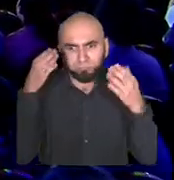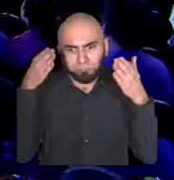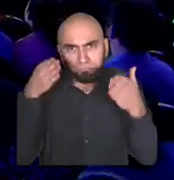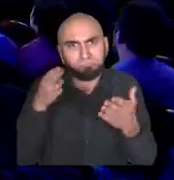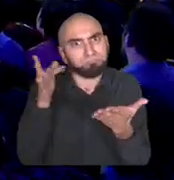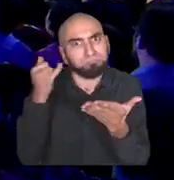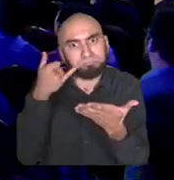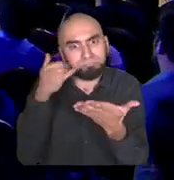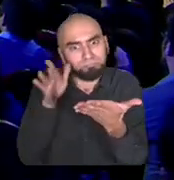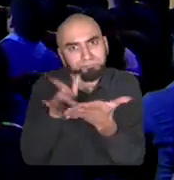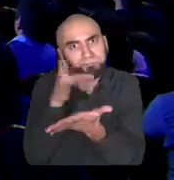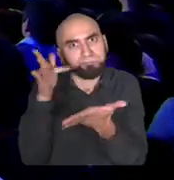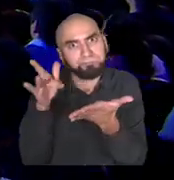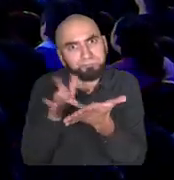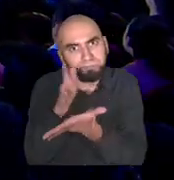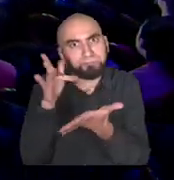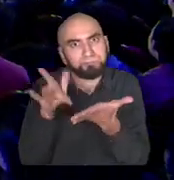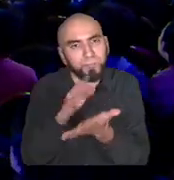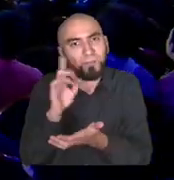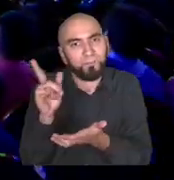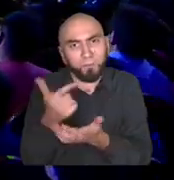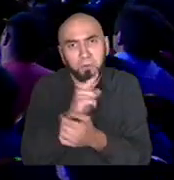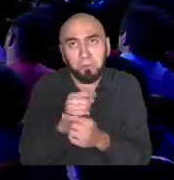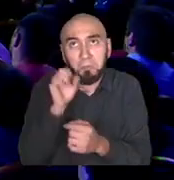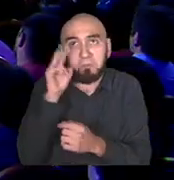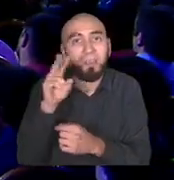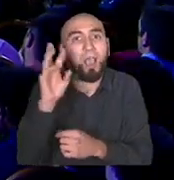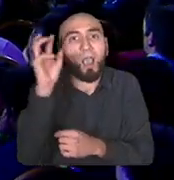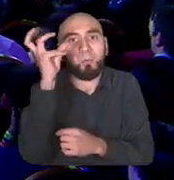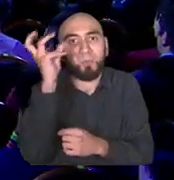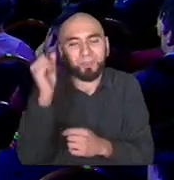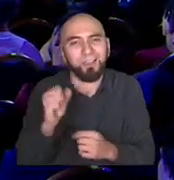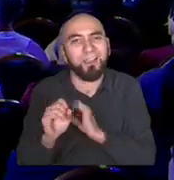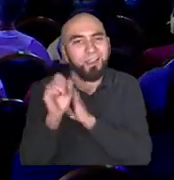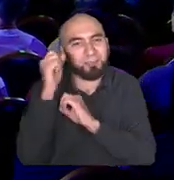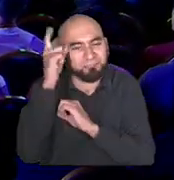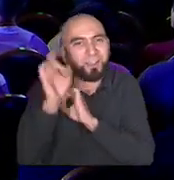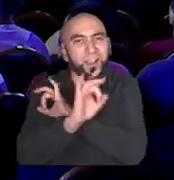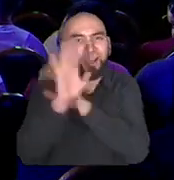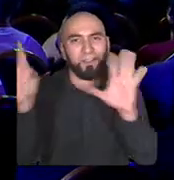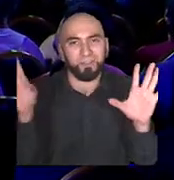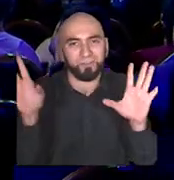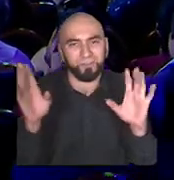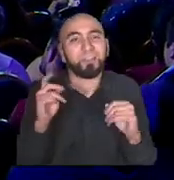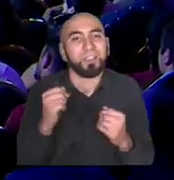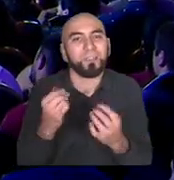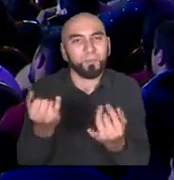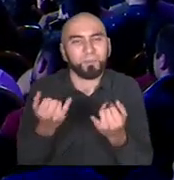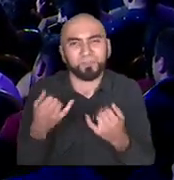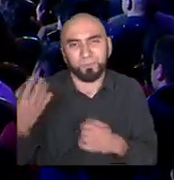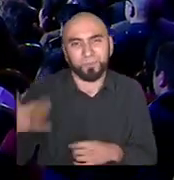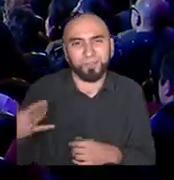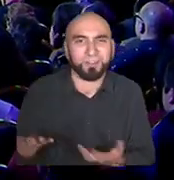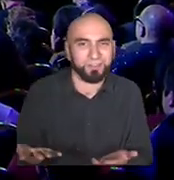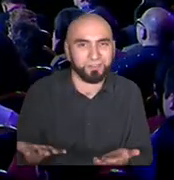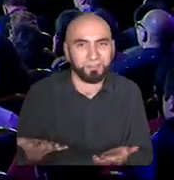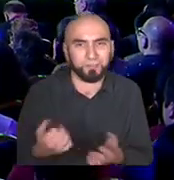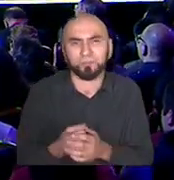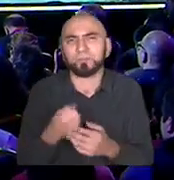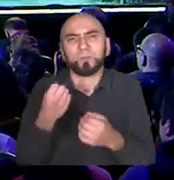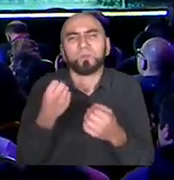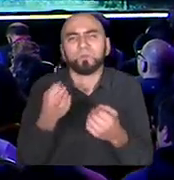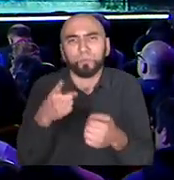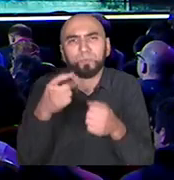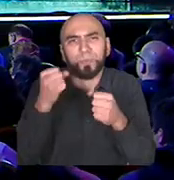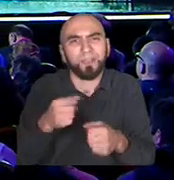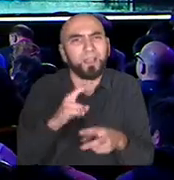you want more. And I think that choice is really important. How many things can you do, if you're a developer, maybe you